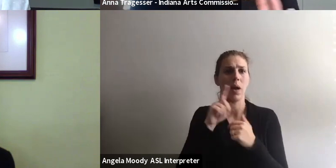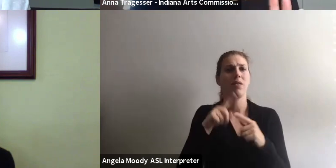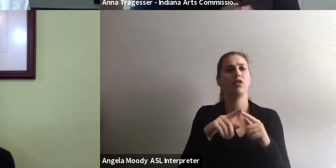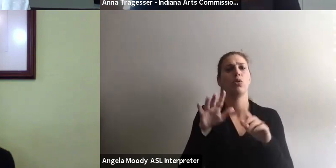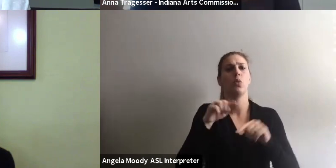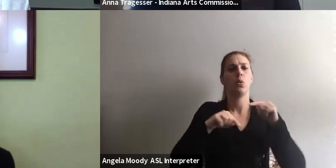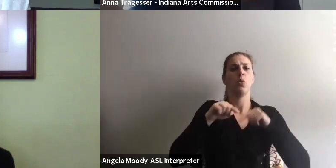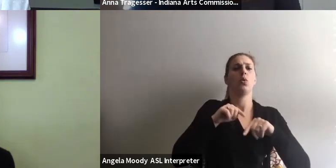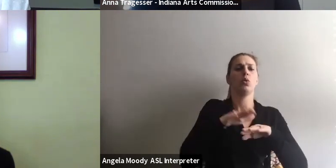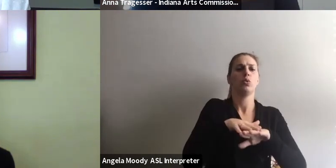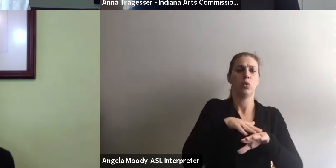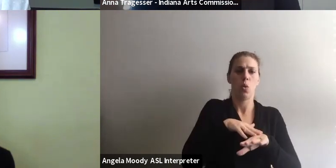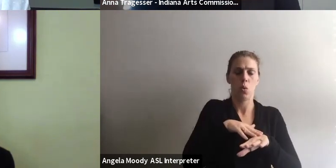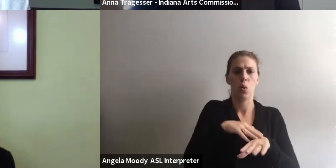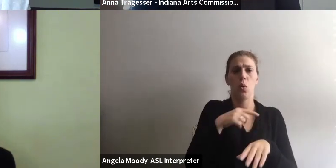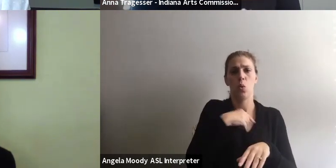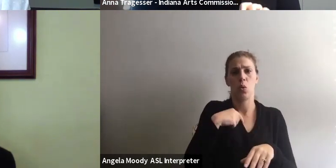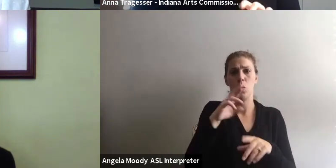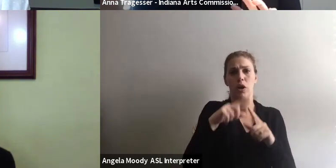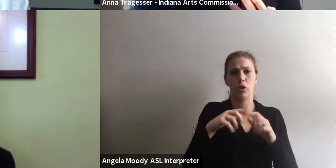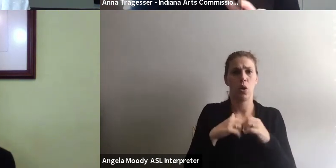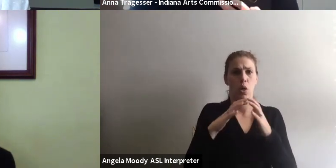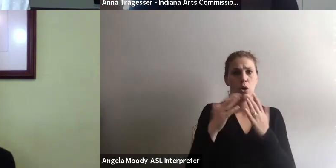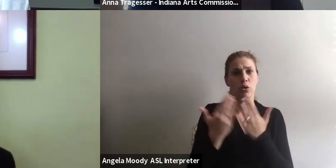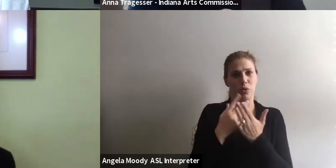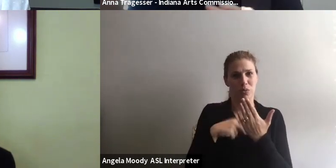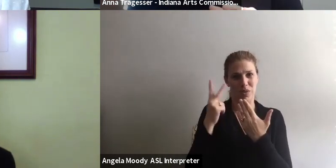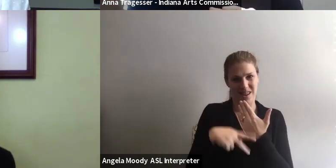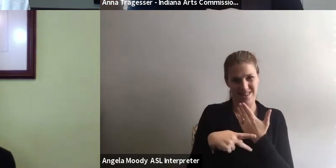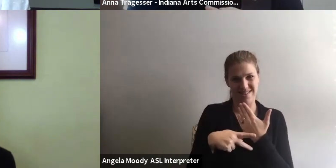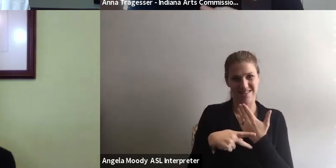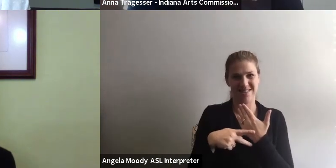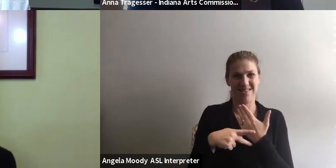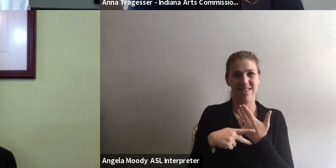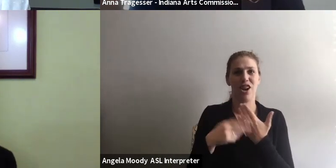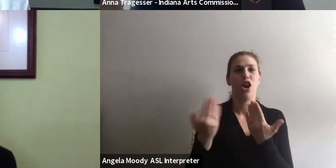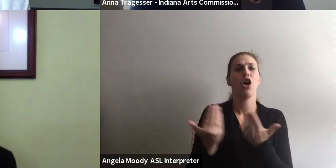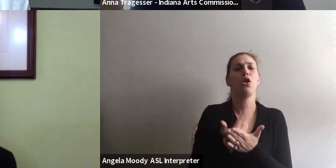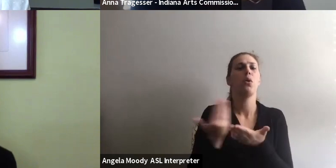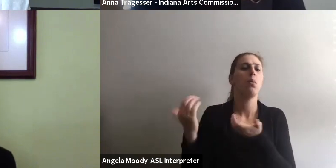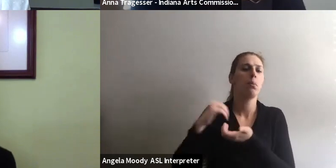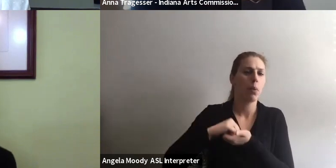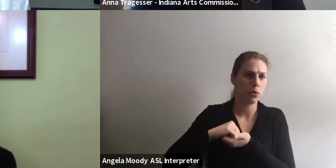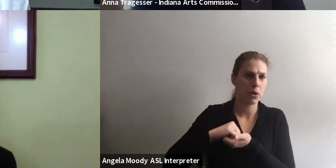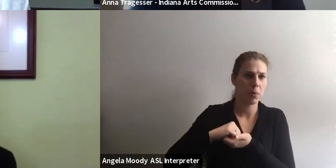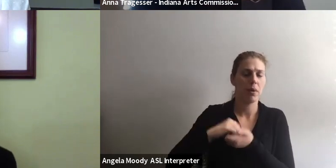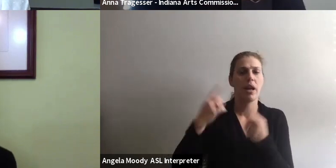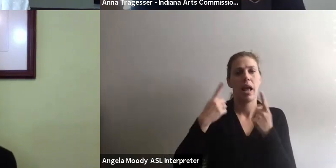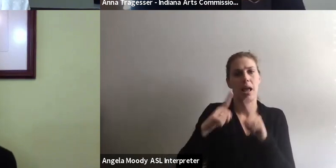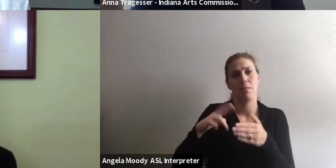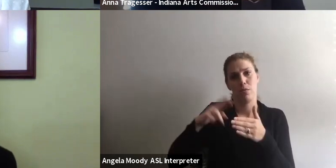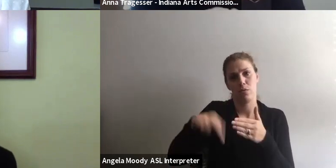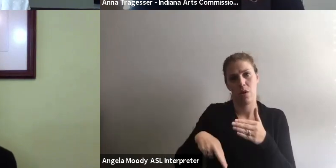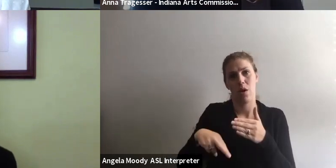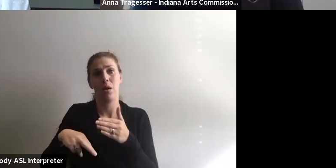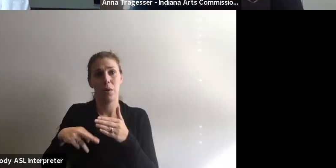And, um, we're about to launch a new program, a new partnership that has happened as a result of